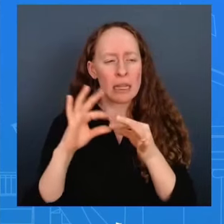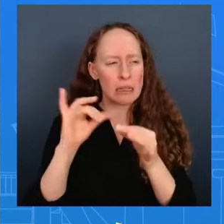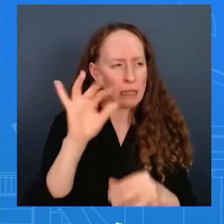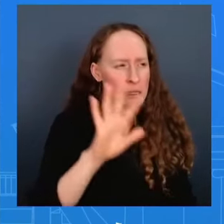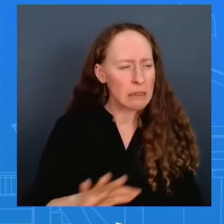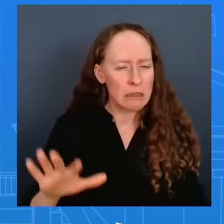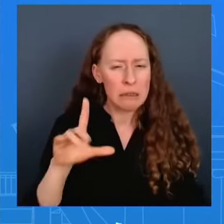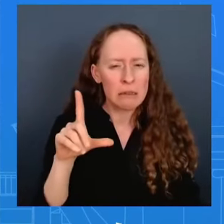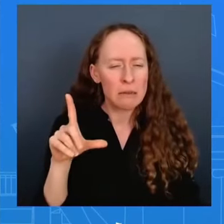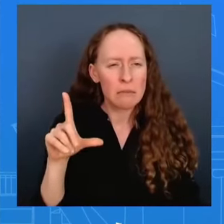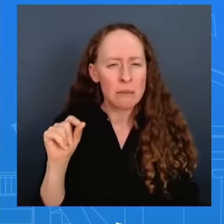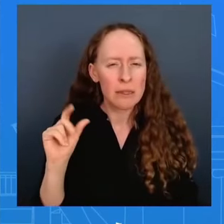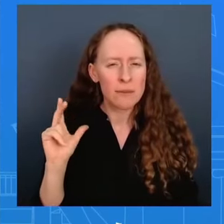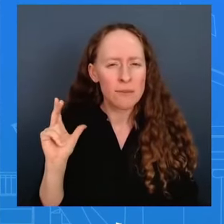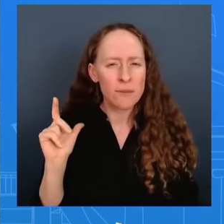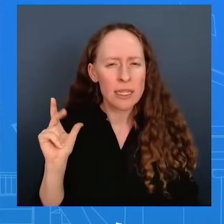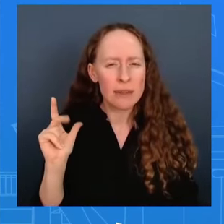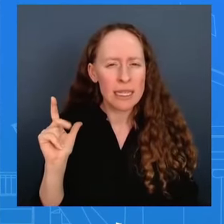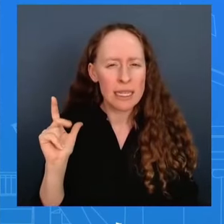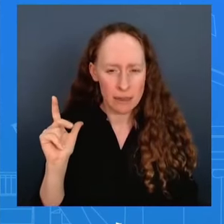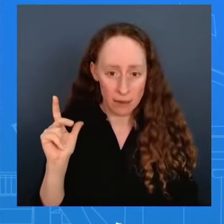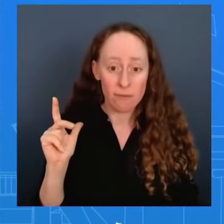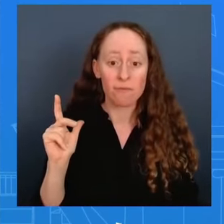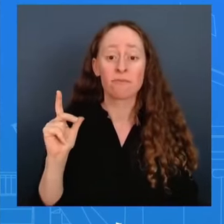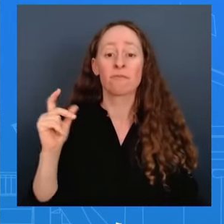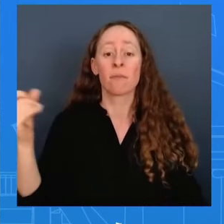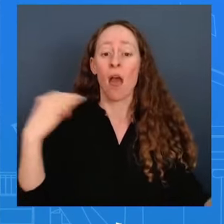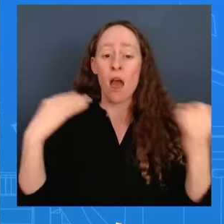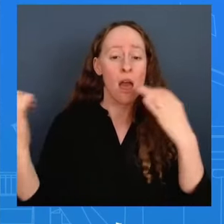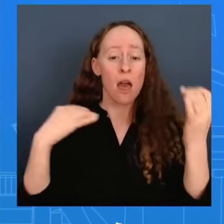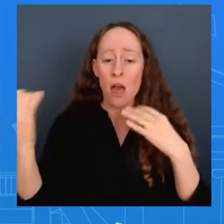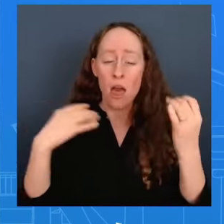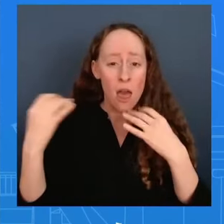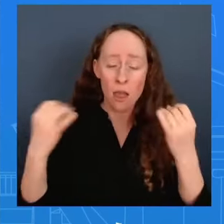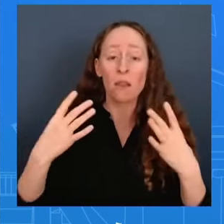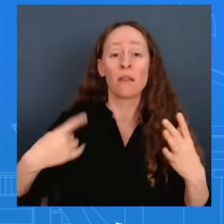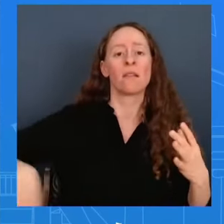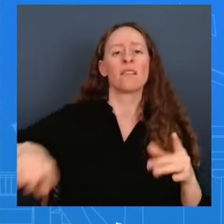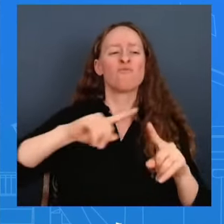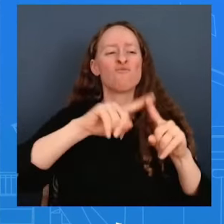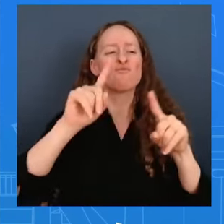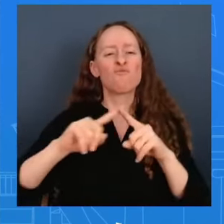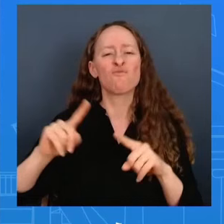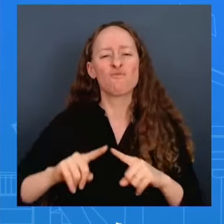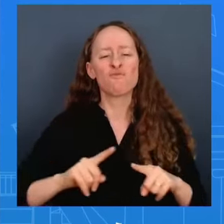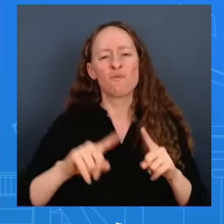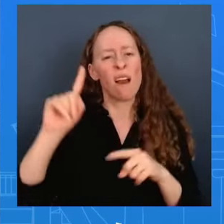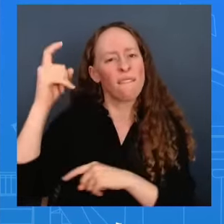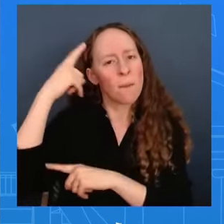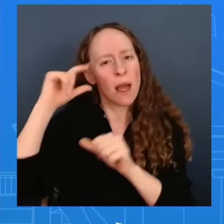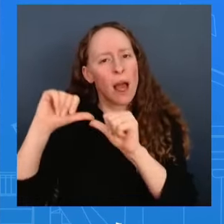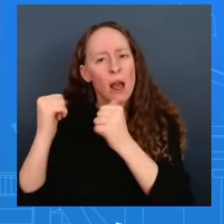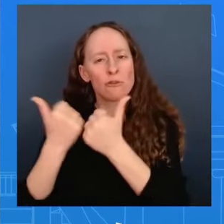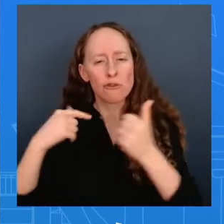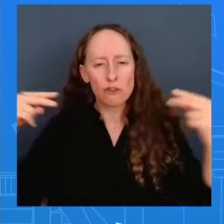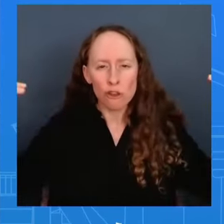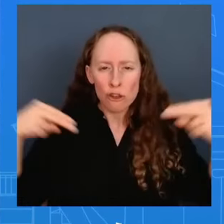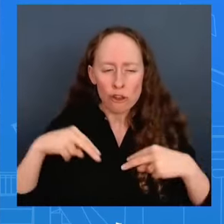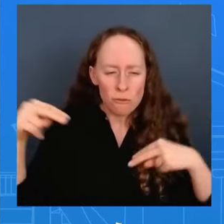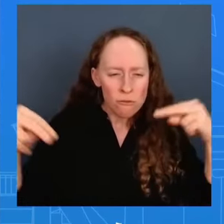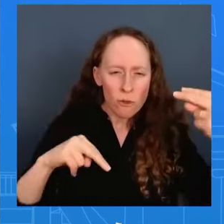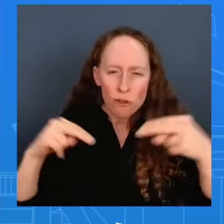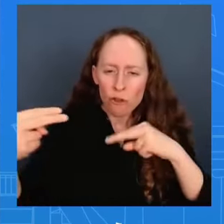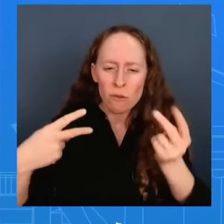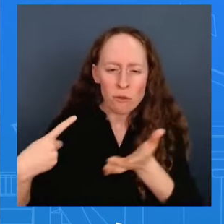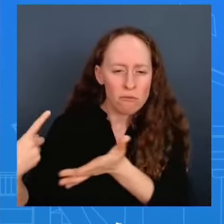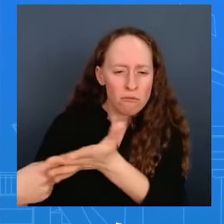whole of government interagency review within the biden administration um that process has